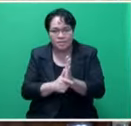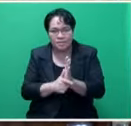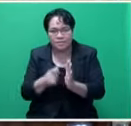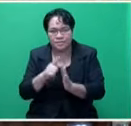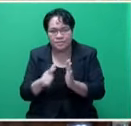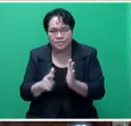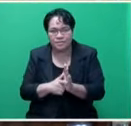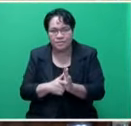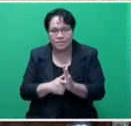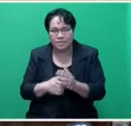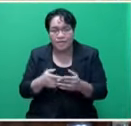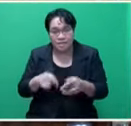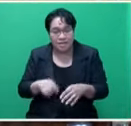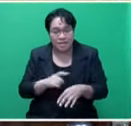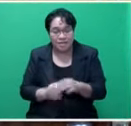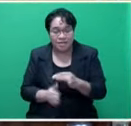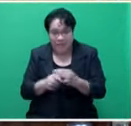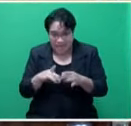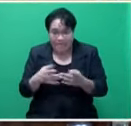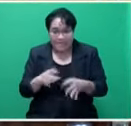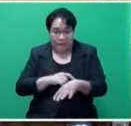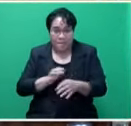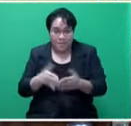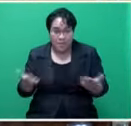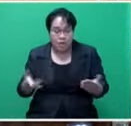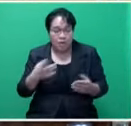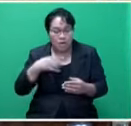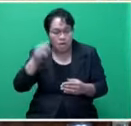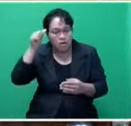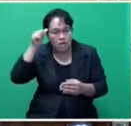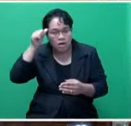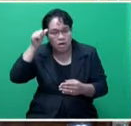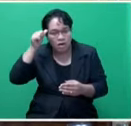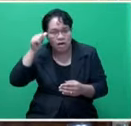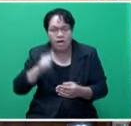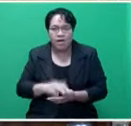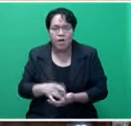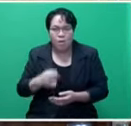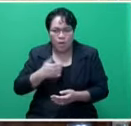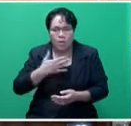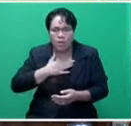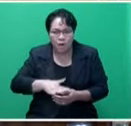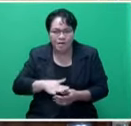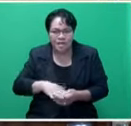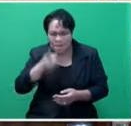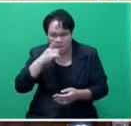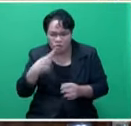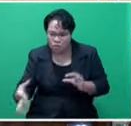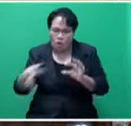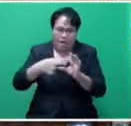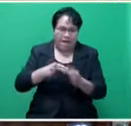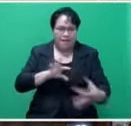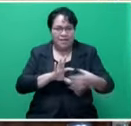access. At this point in time, we are very mindful of the fact that we want to get people connected. And